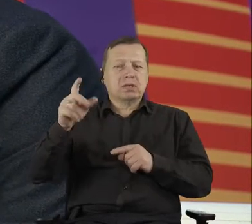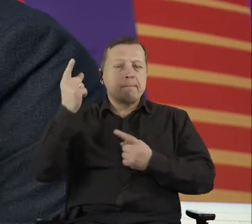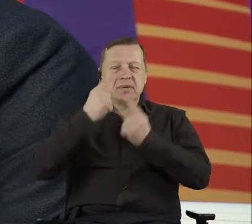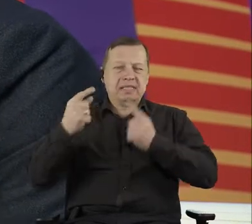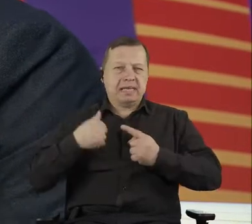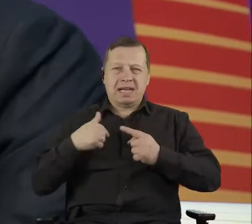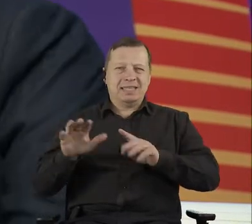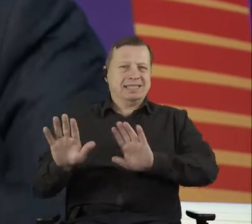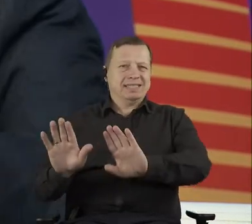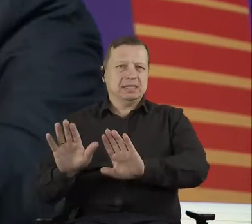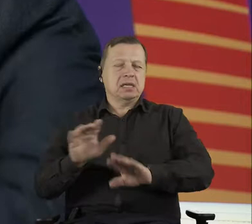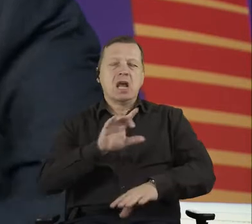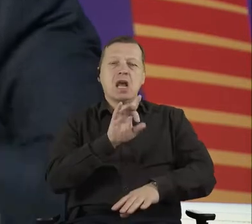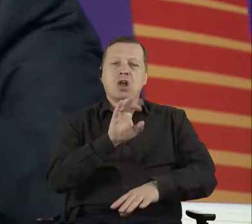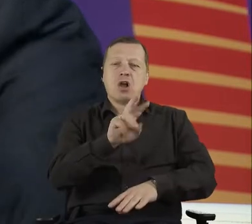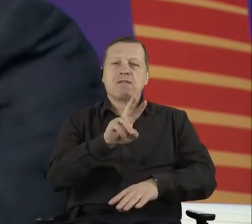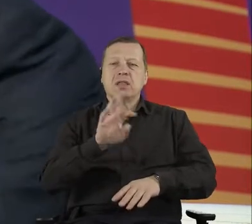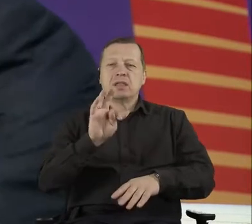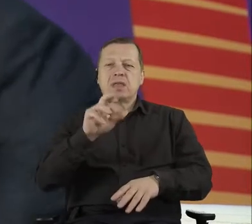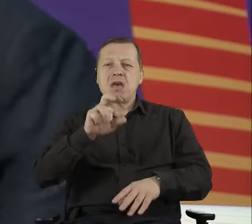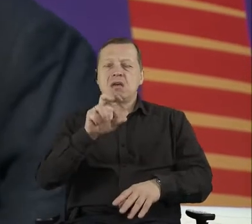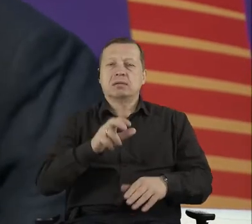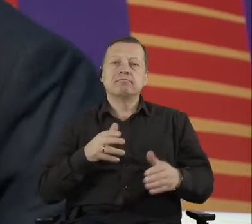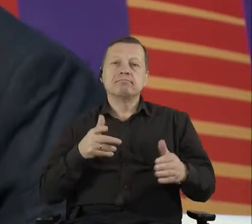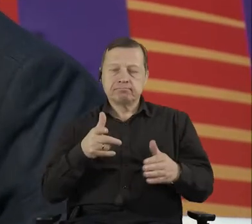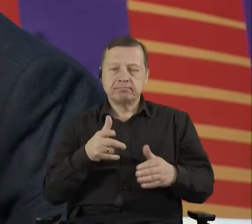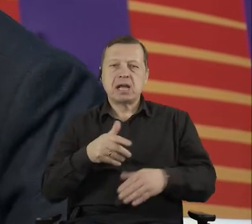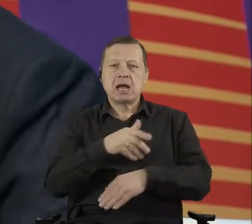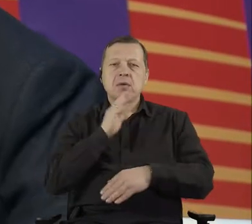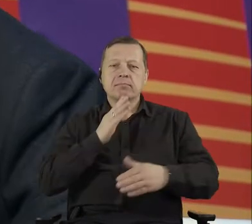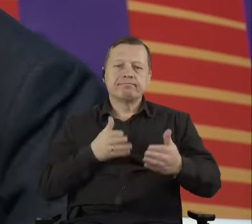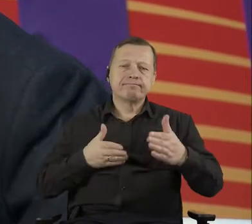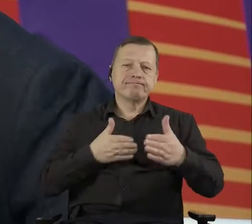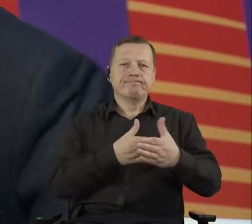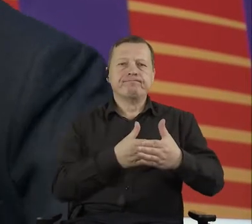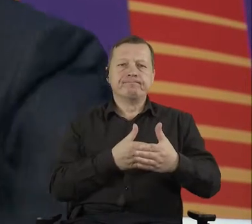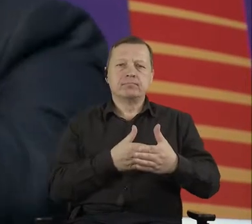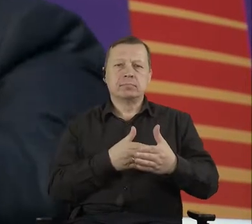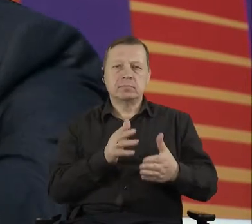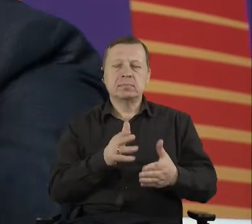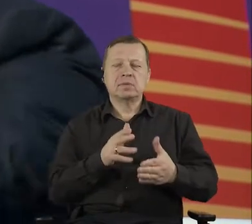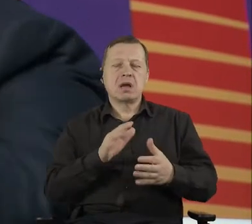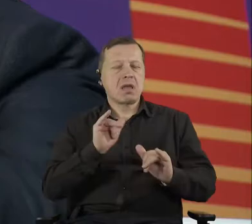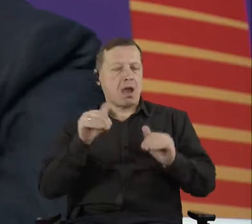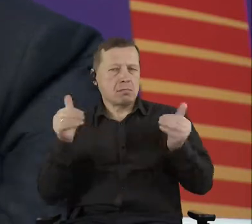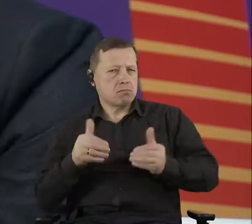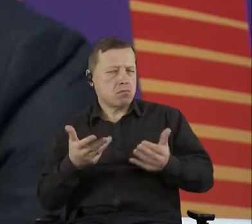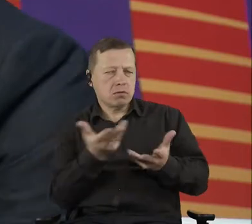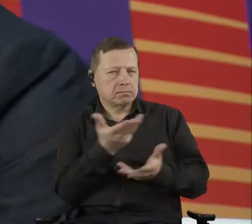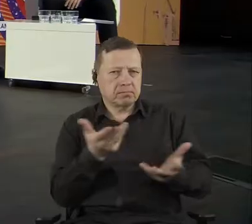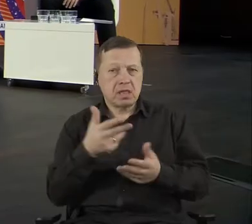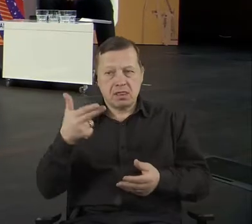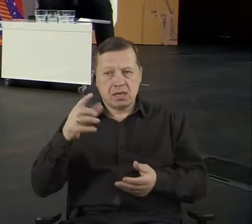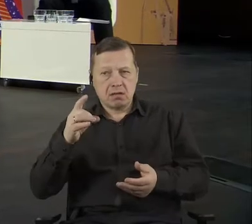experience is showing that it actually, if you use NGOs to join the process, you can move the borders